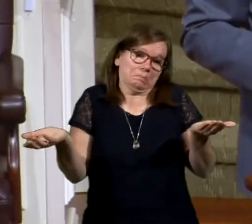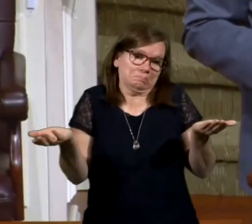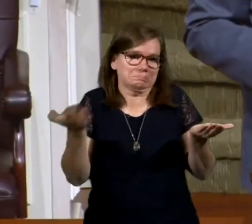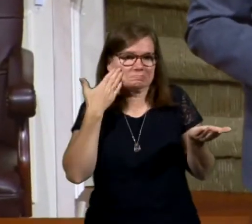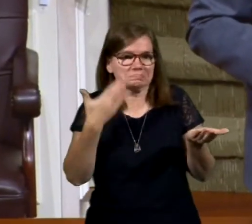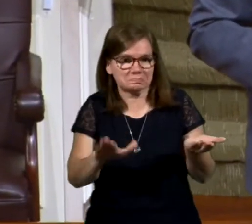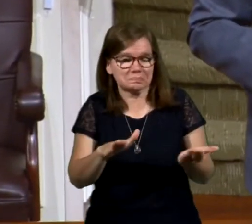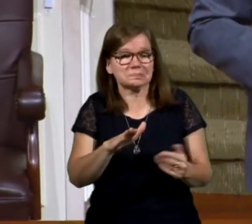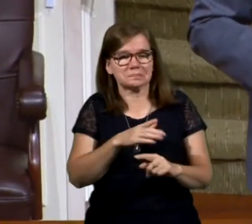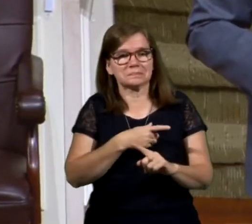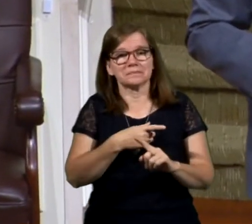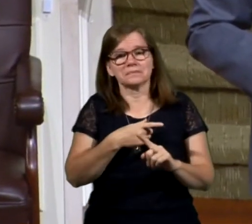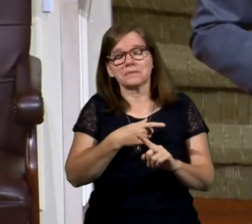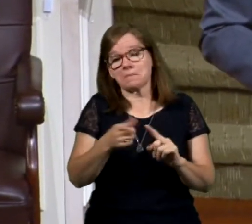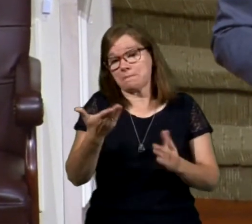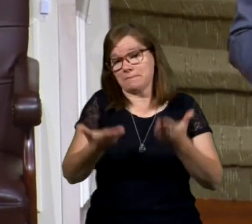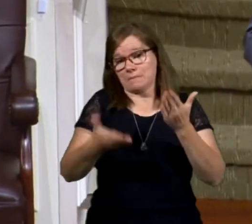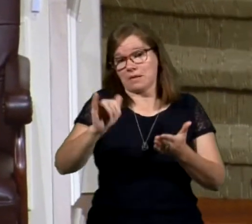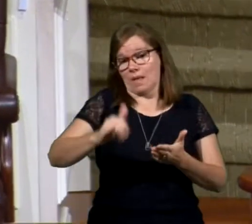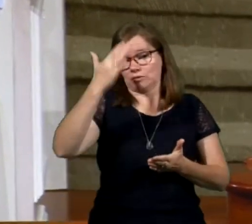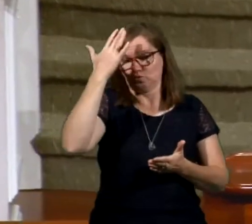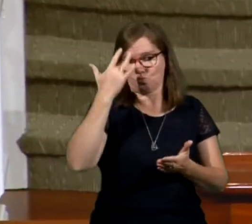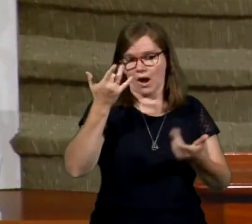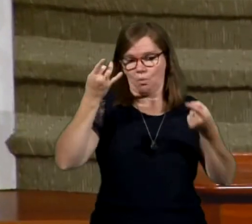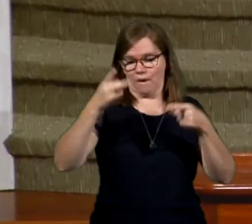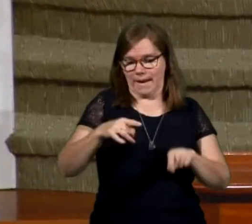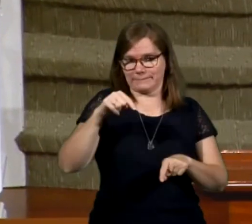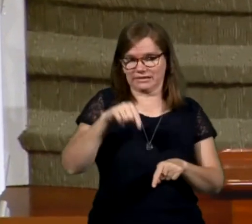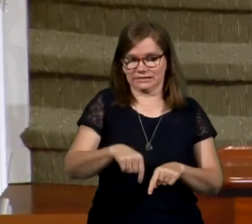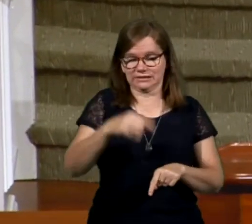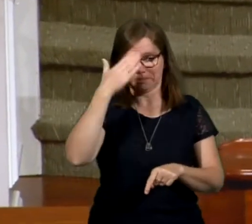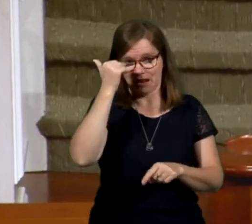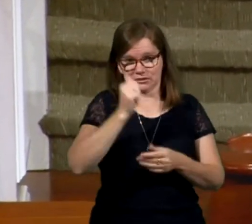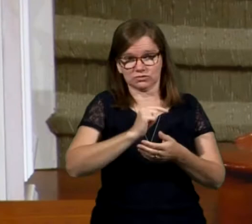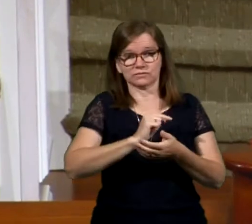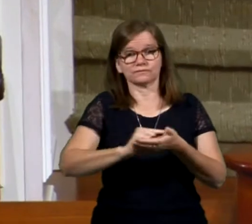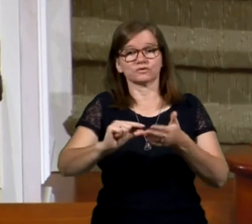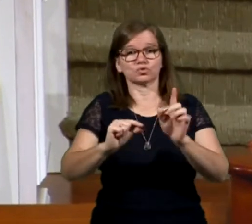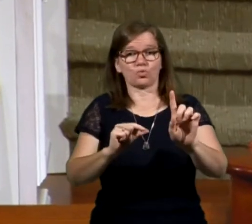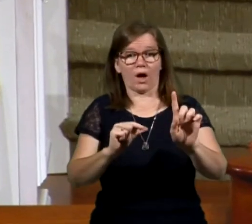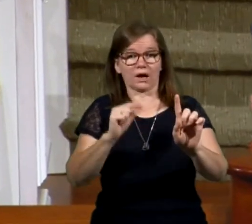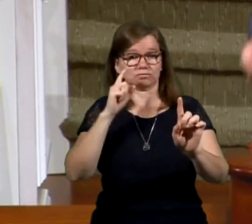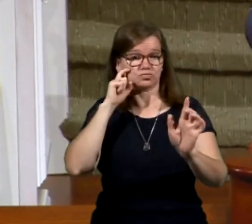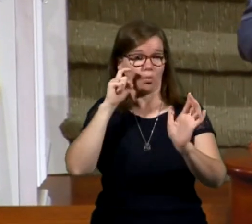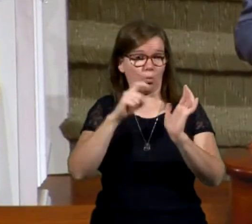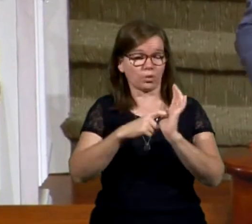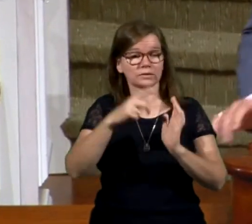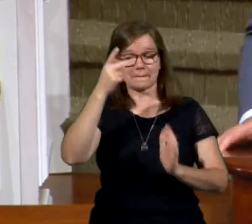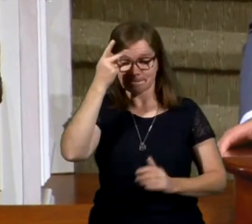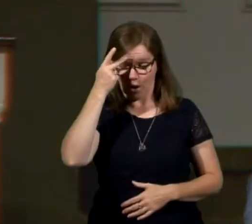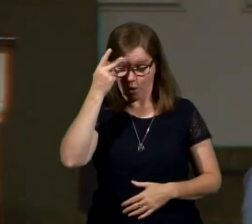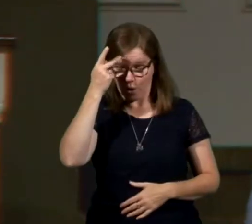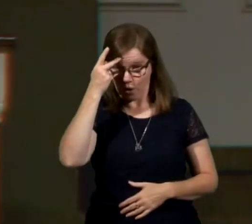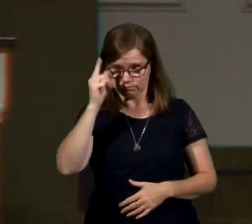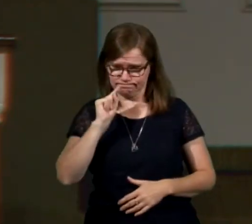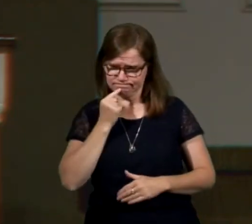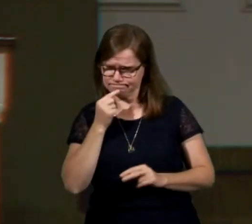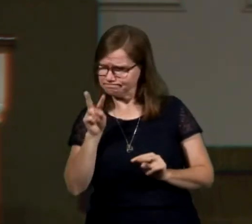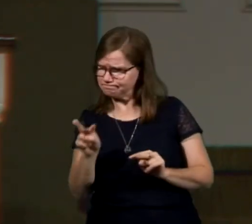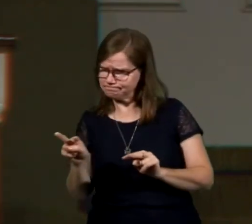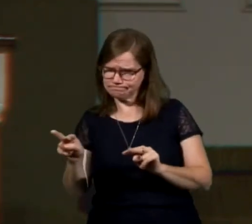here that may be in the case. Because we'll see in chapter 23, verse number 1, would you look at it? Paul, earnestly beholding